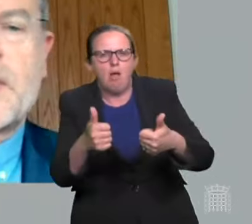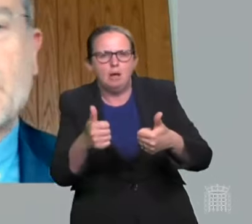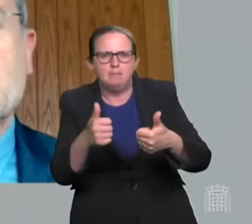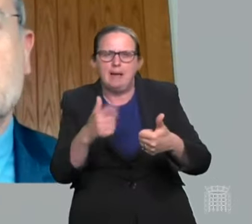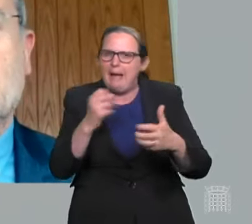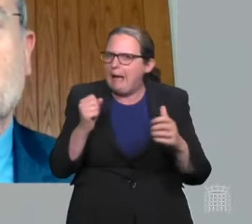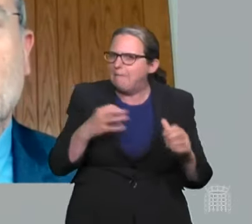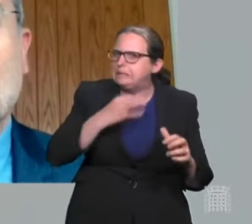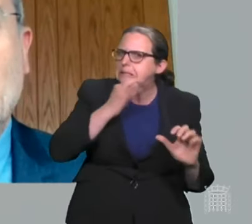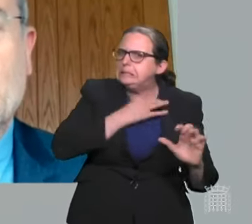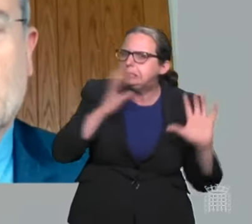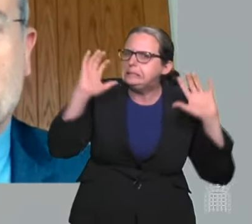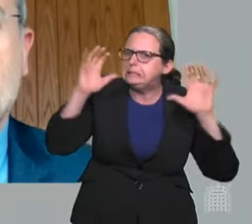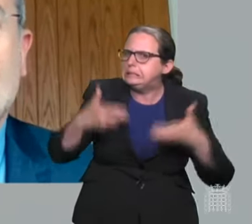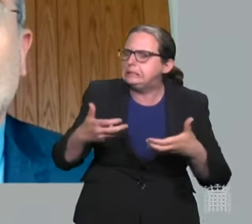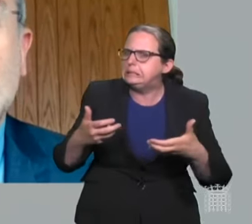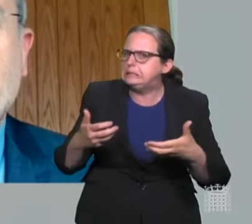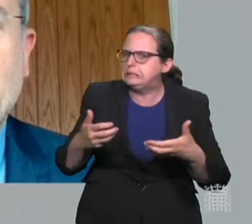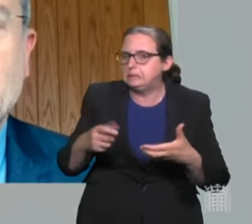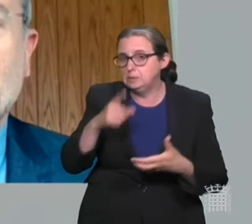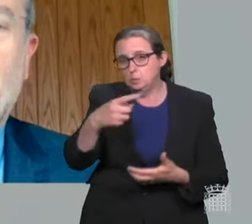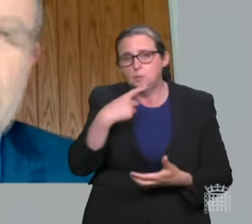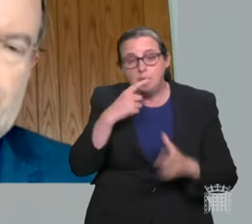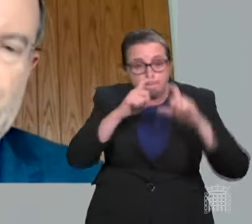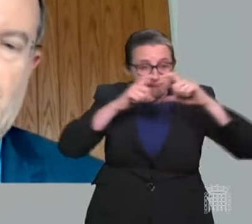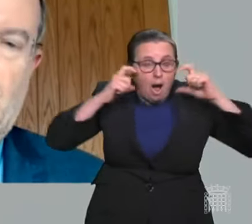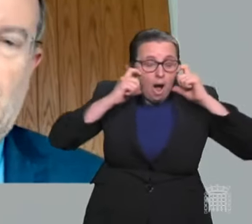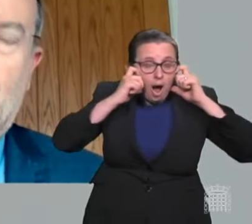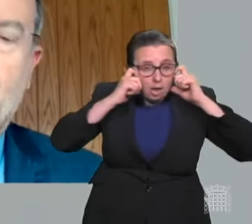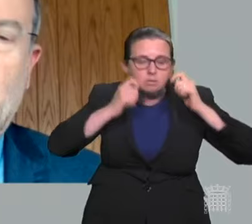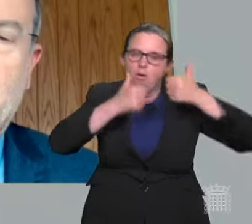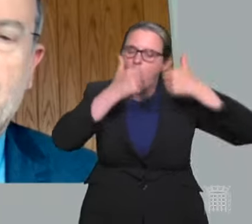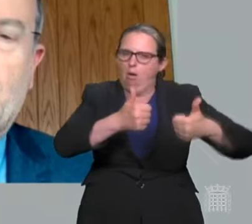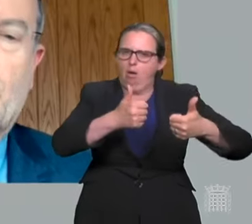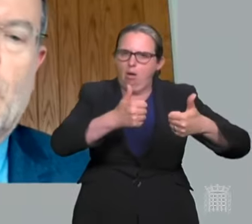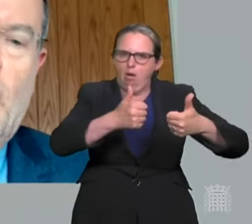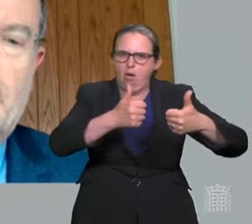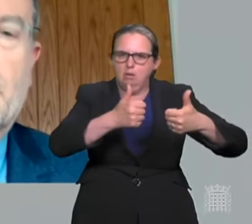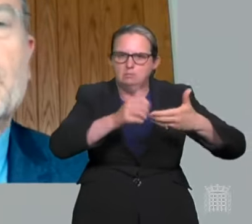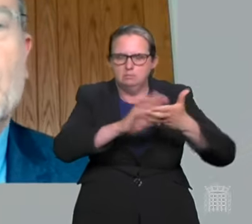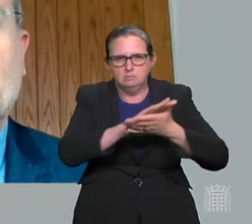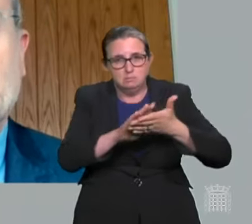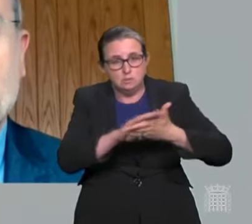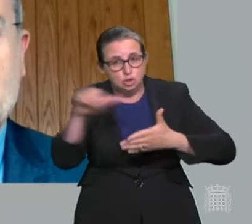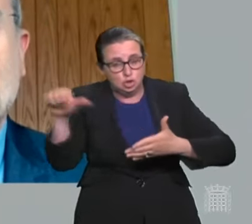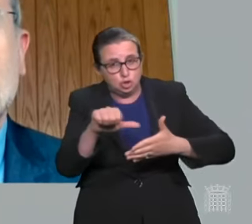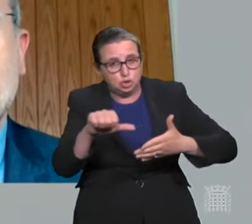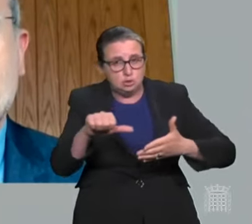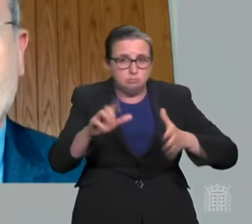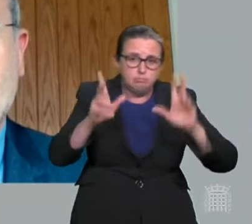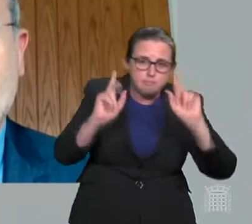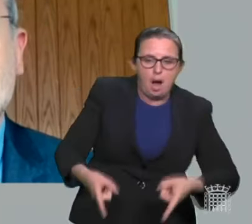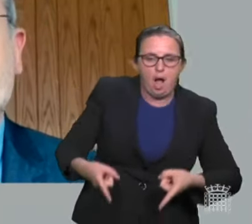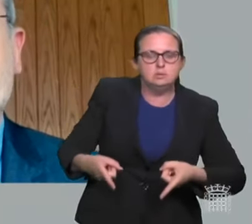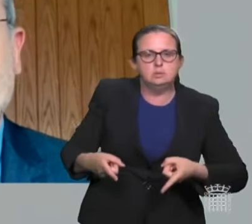The Secretary of State has said that wearing masks would be a good thing. So will he accept that requiring them on public transport,